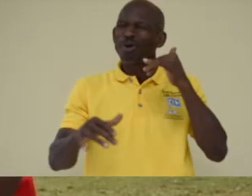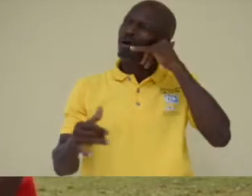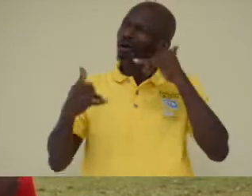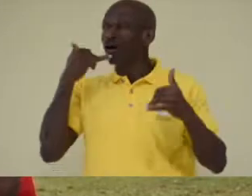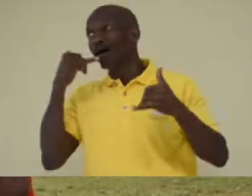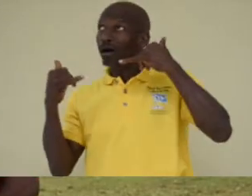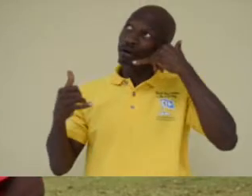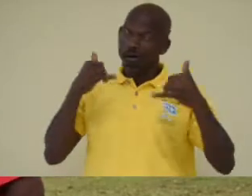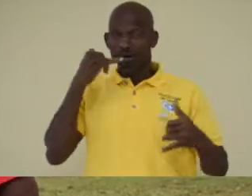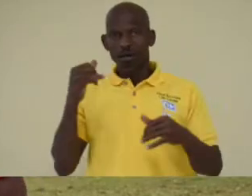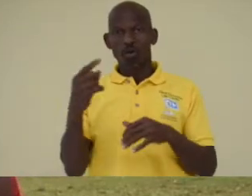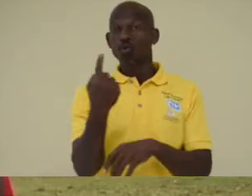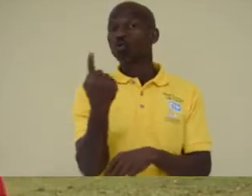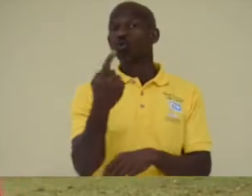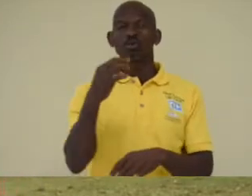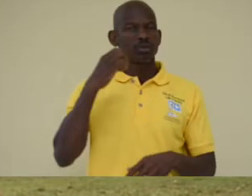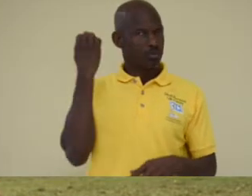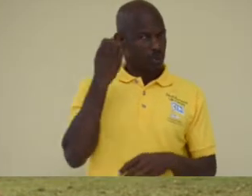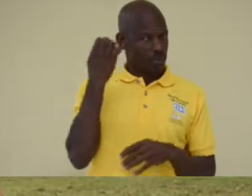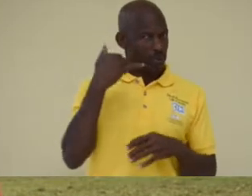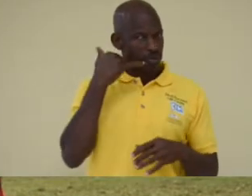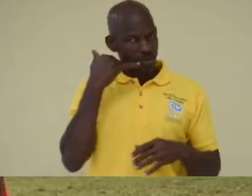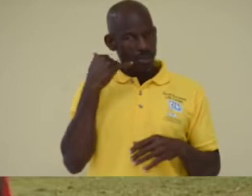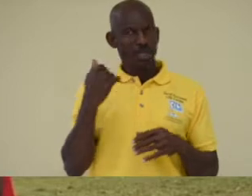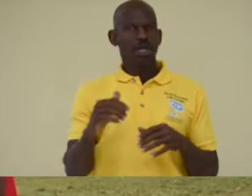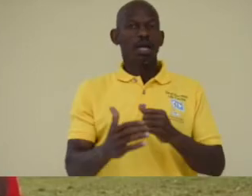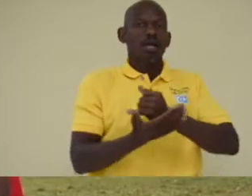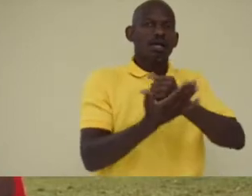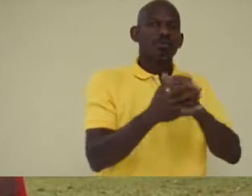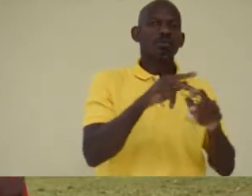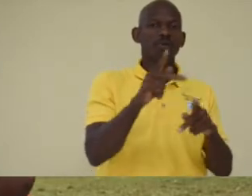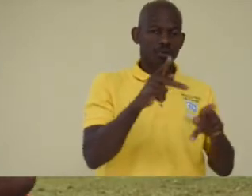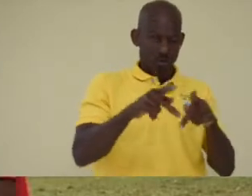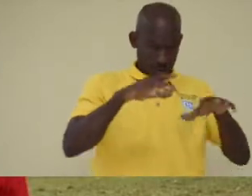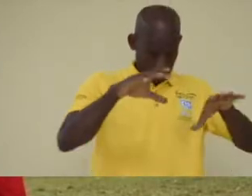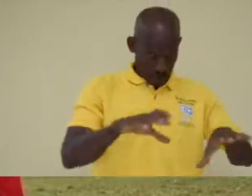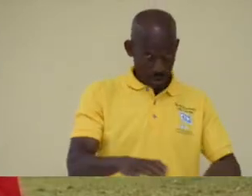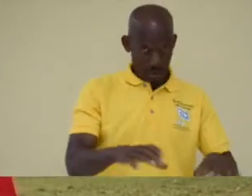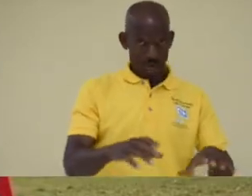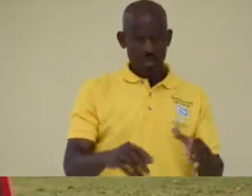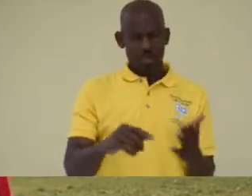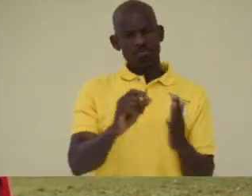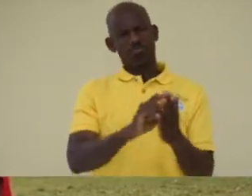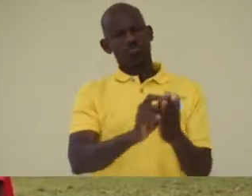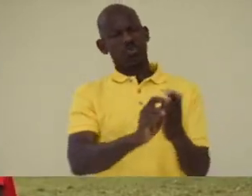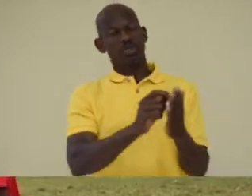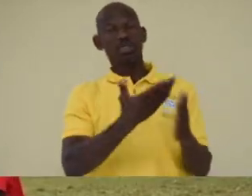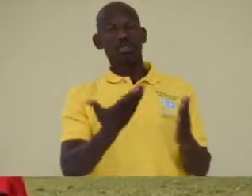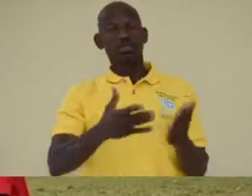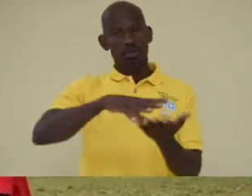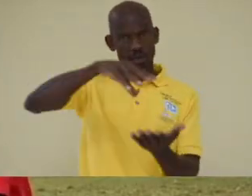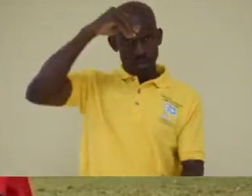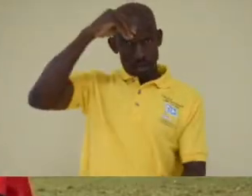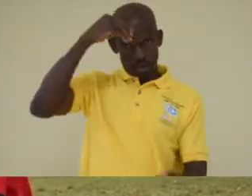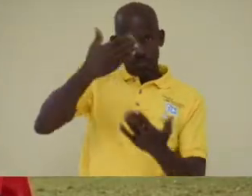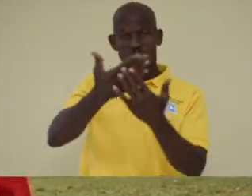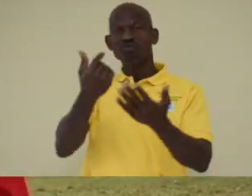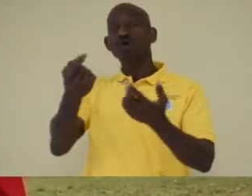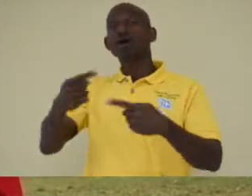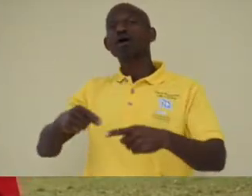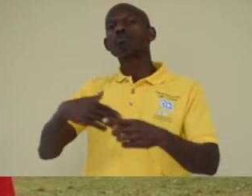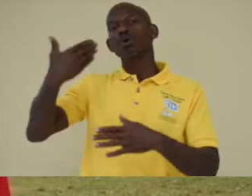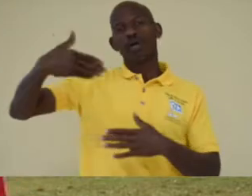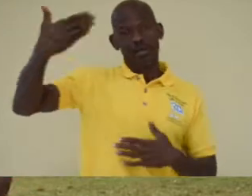purposes. Assist others where possible. Document your lessons lived to determine priorities before the next event.